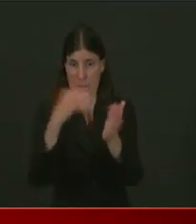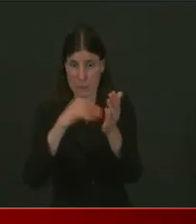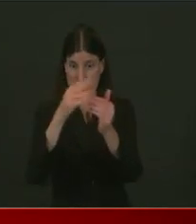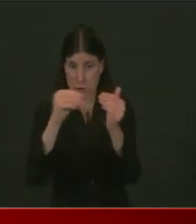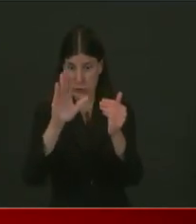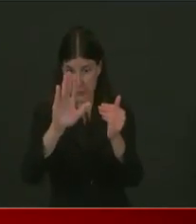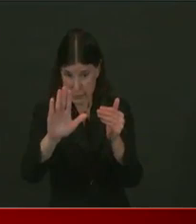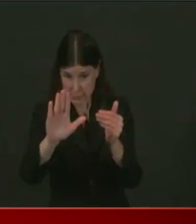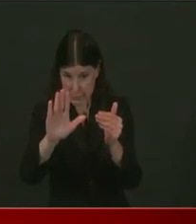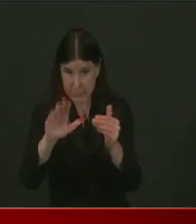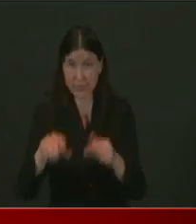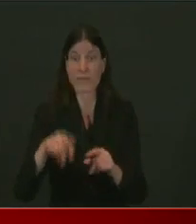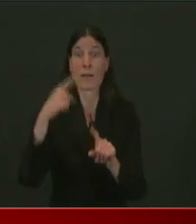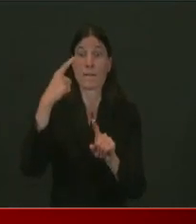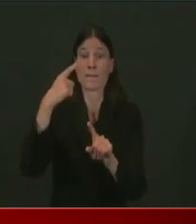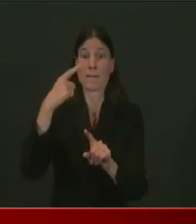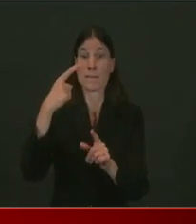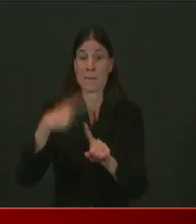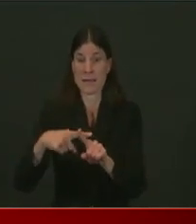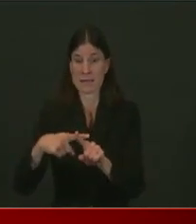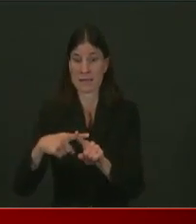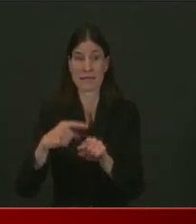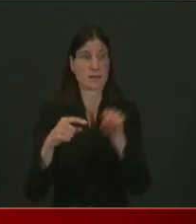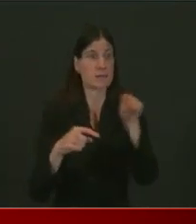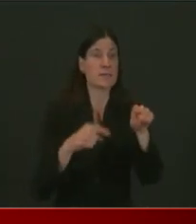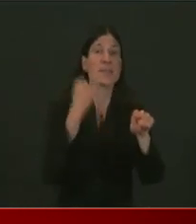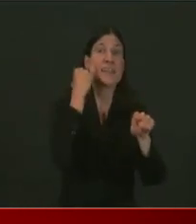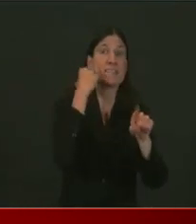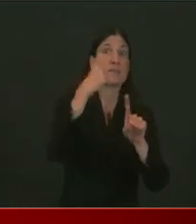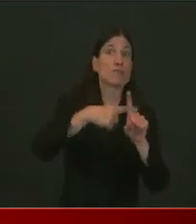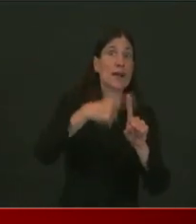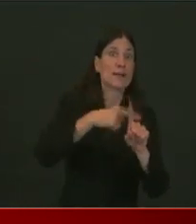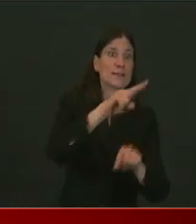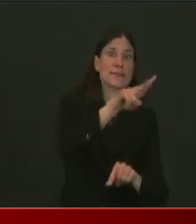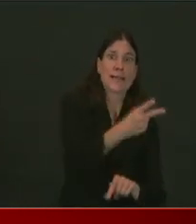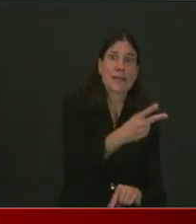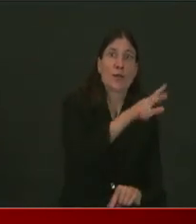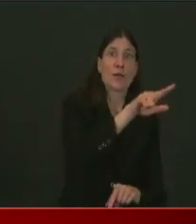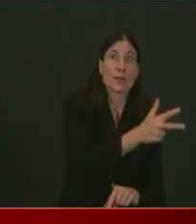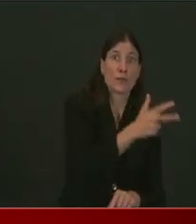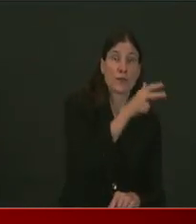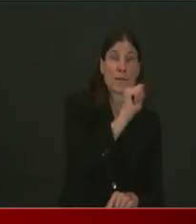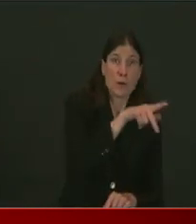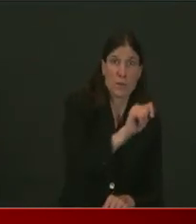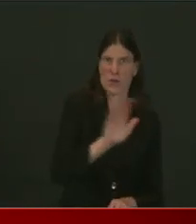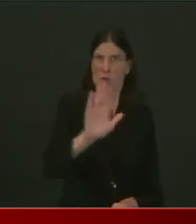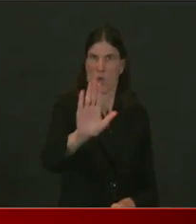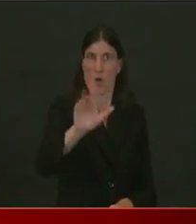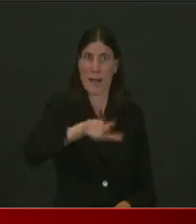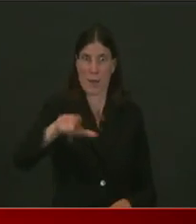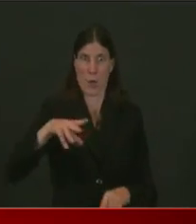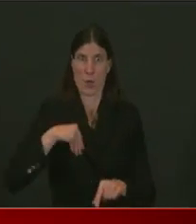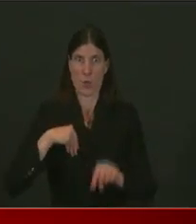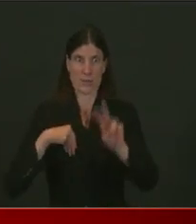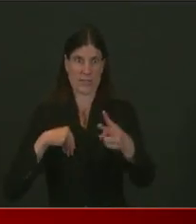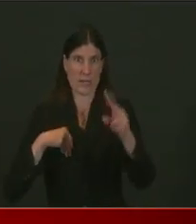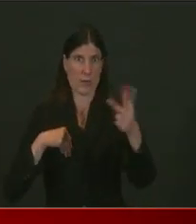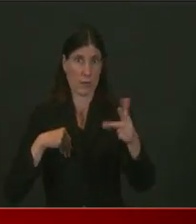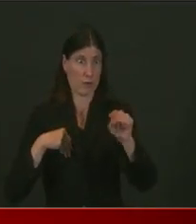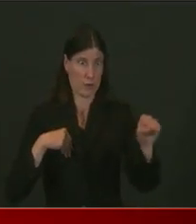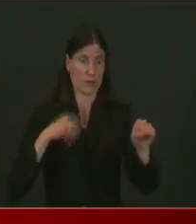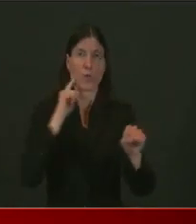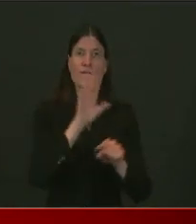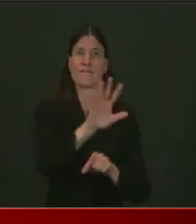also going to offer landlords as up to $2,000 a unit to support upgrades,